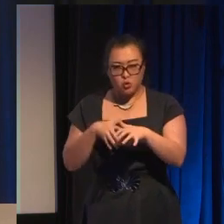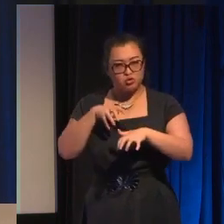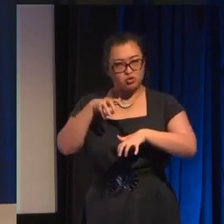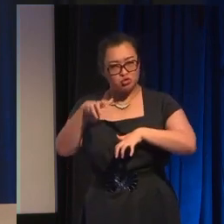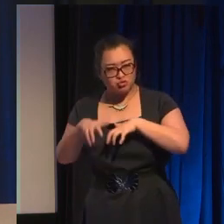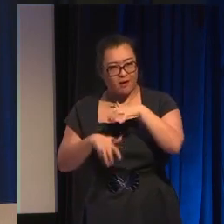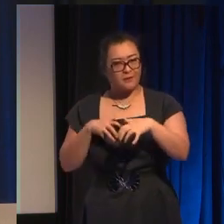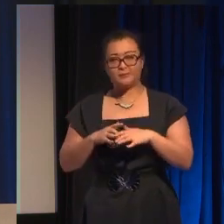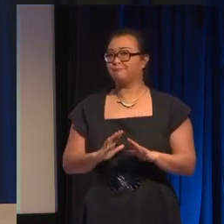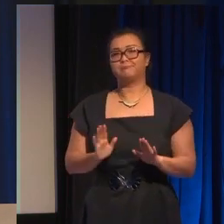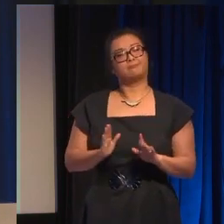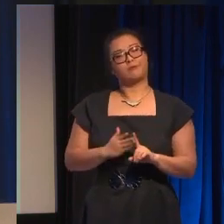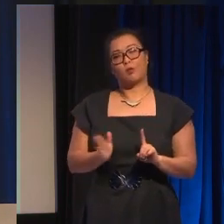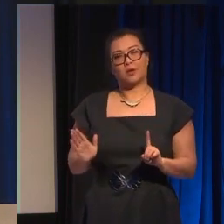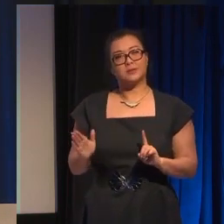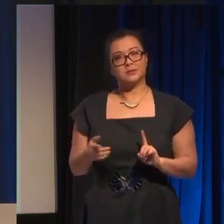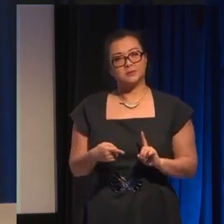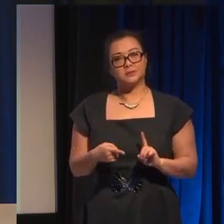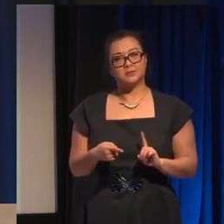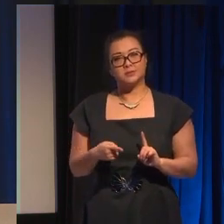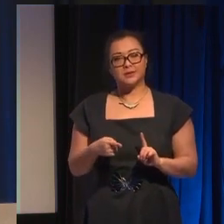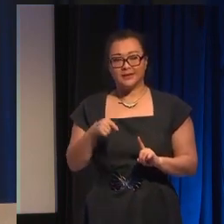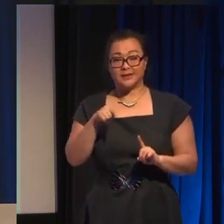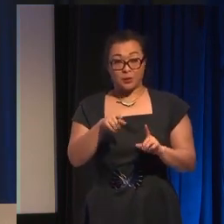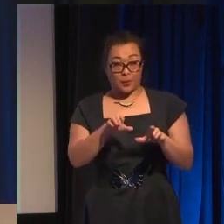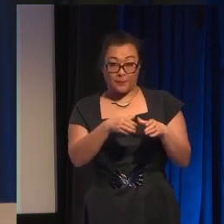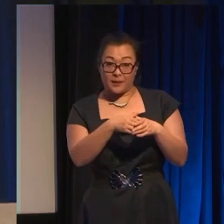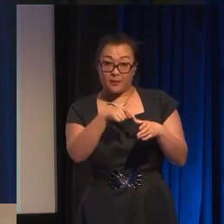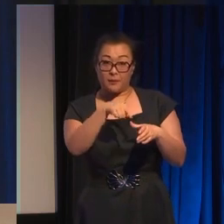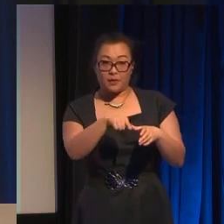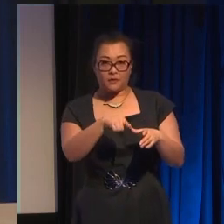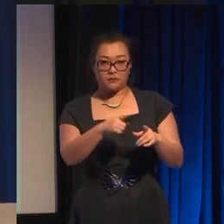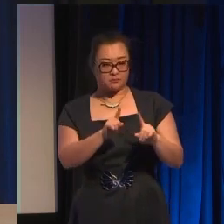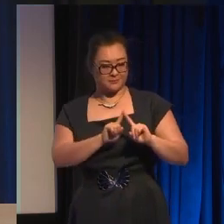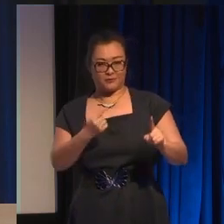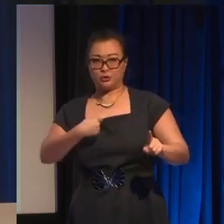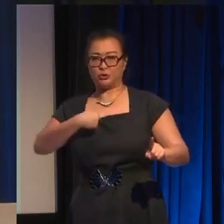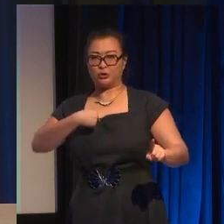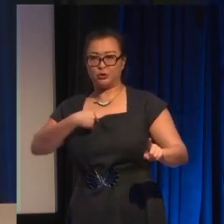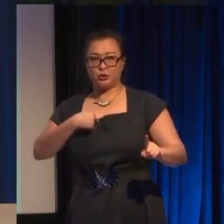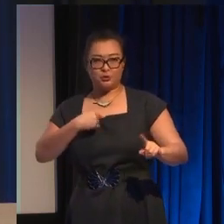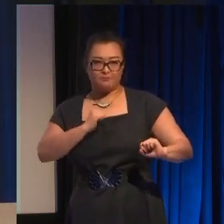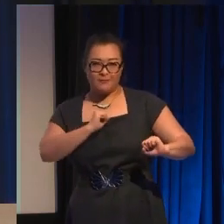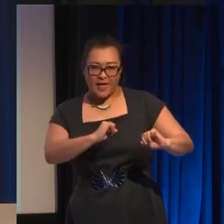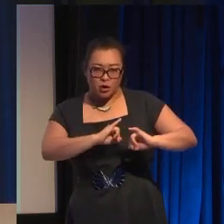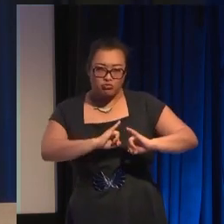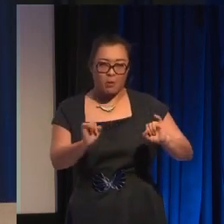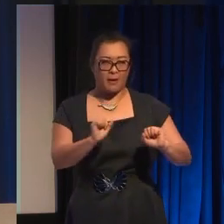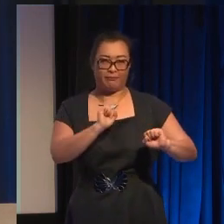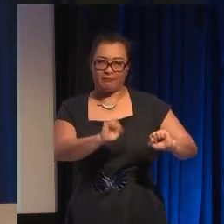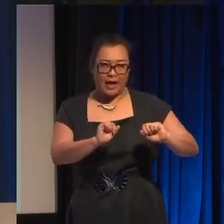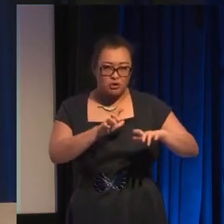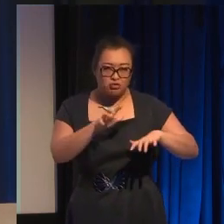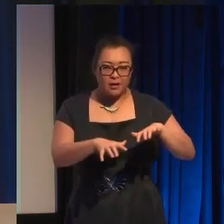with marginal identities that you don't yourself share even with all of the research in the world and the best of intentions